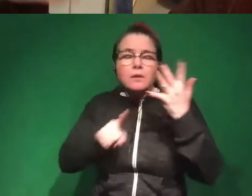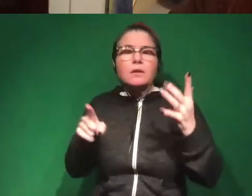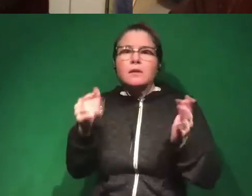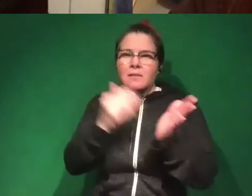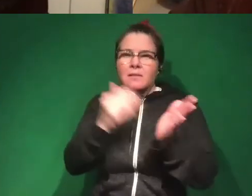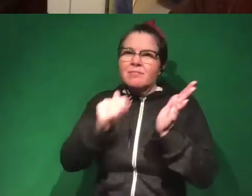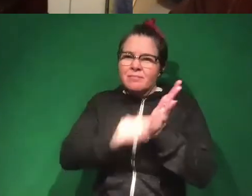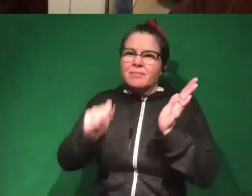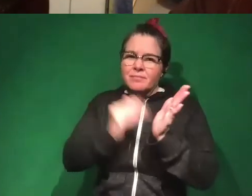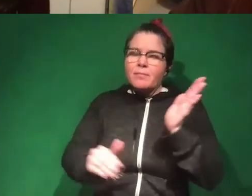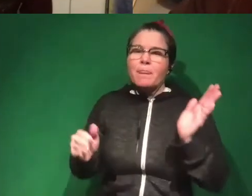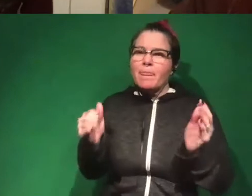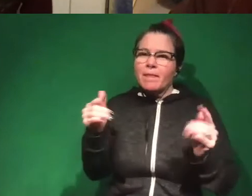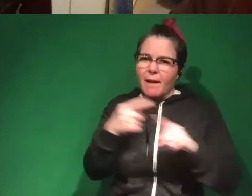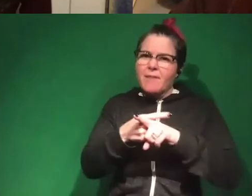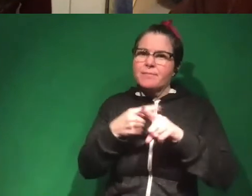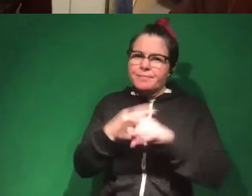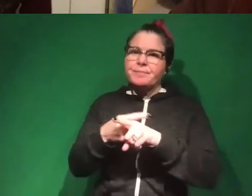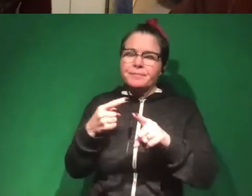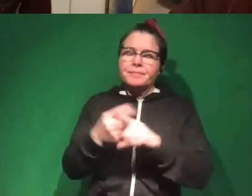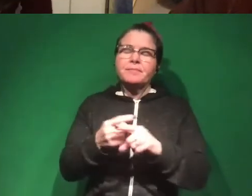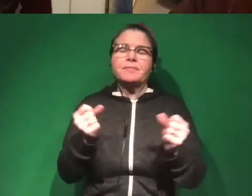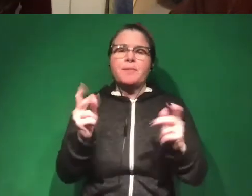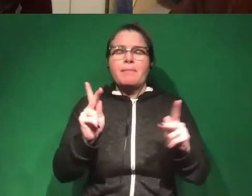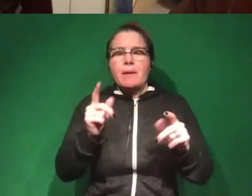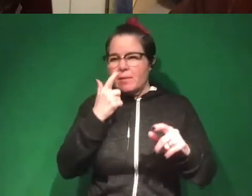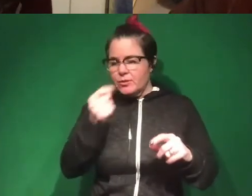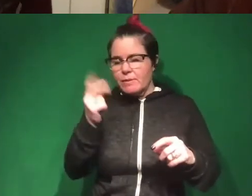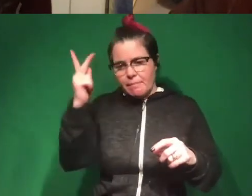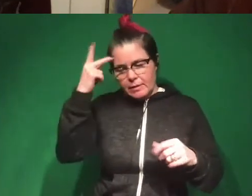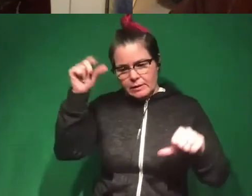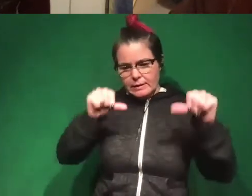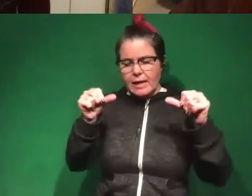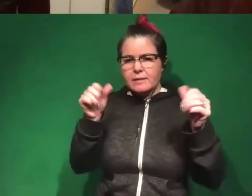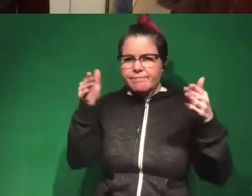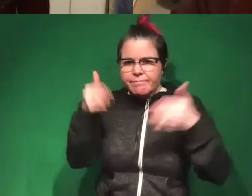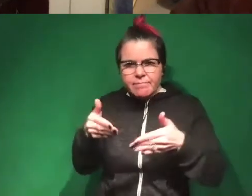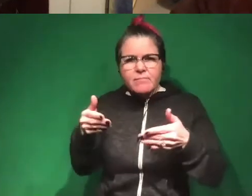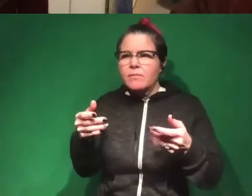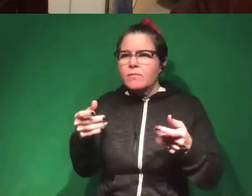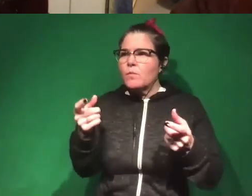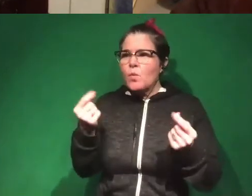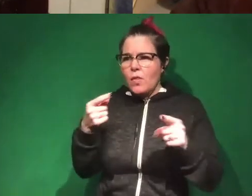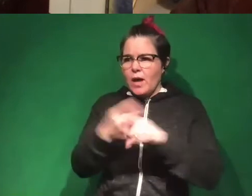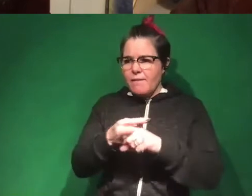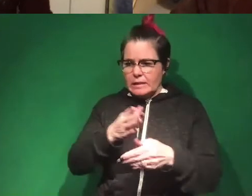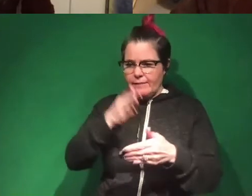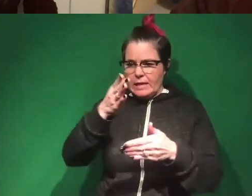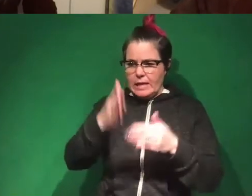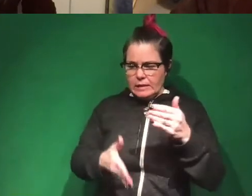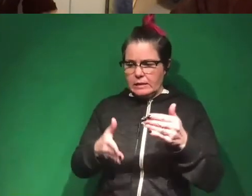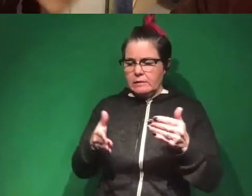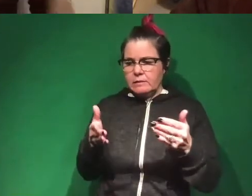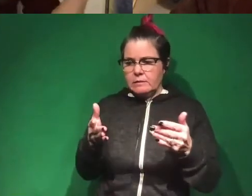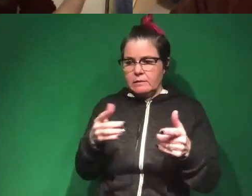repeating conflicts. And so a lot of people are interested in political science right now to say, well, what are the conflicts that have ended and then